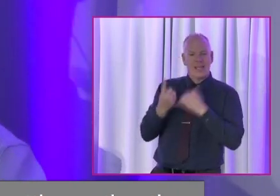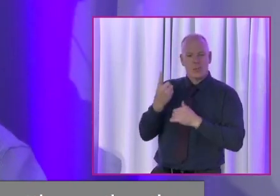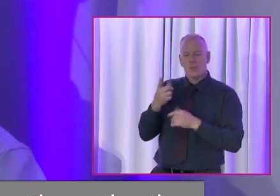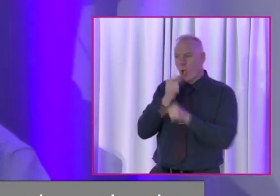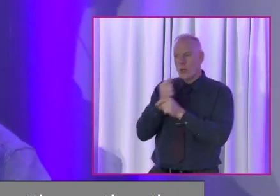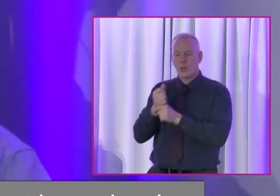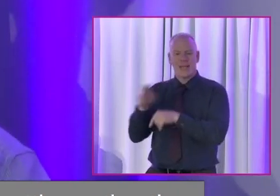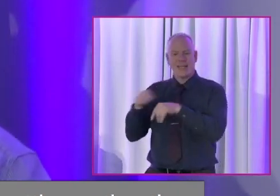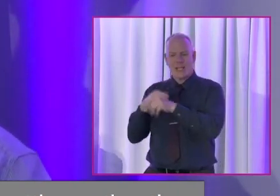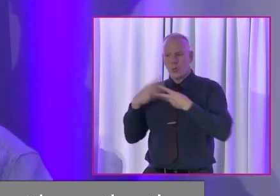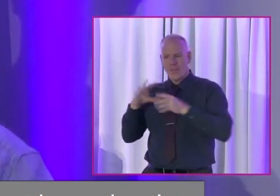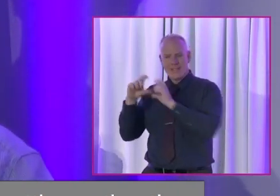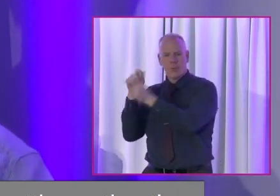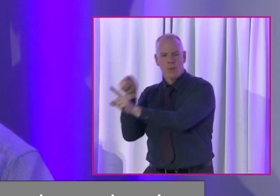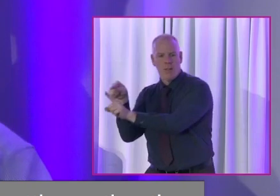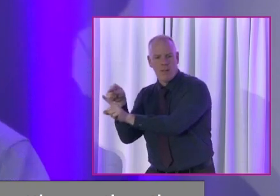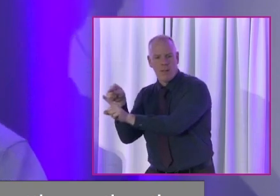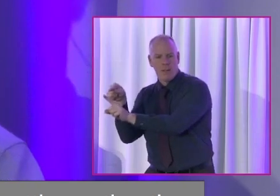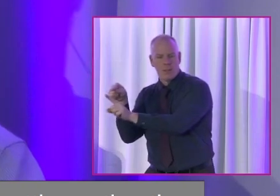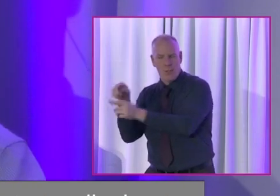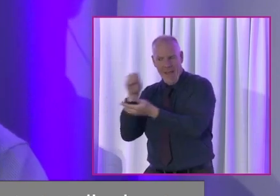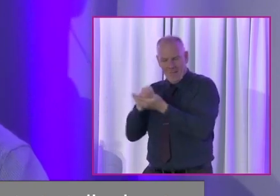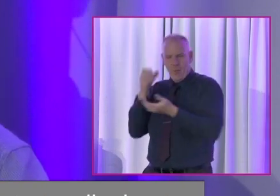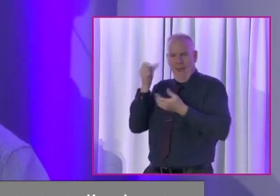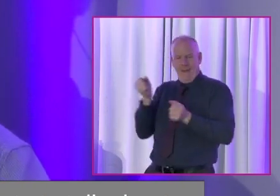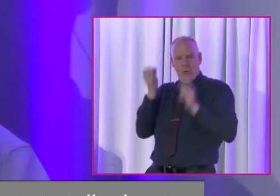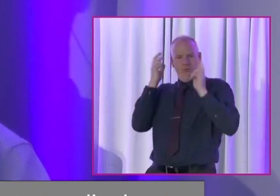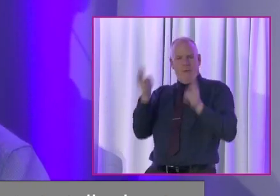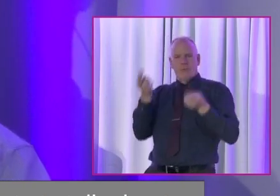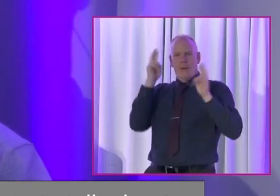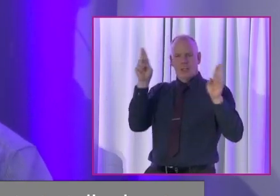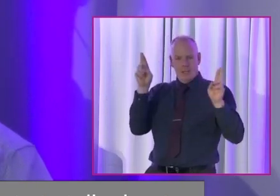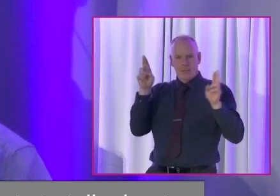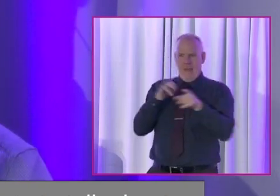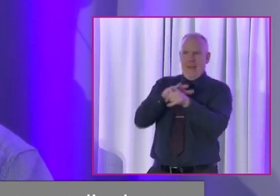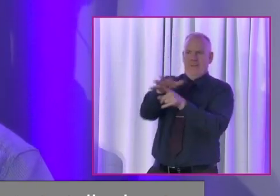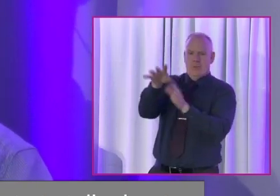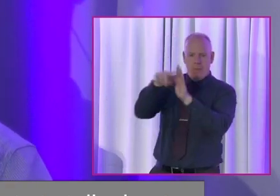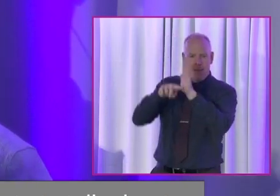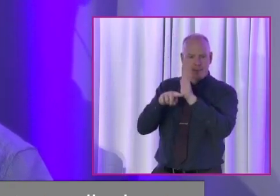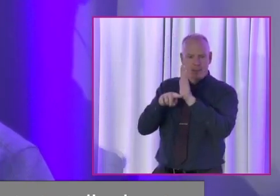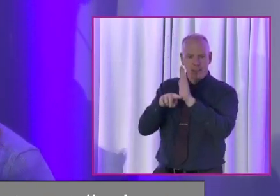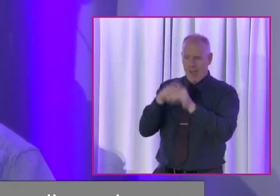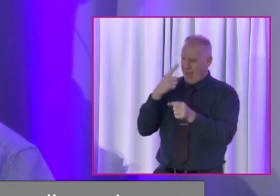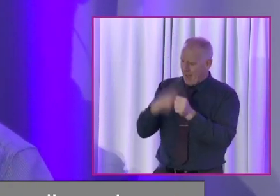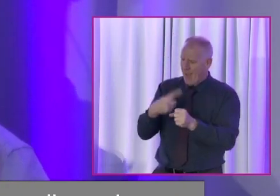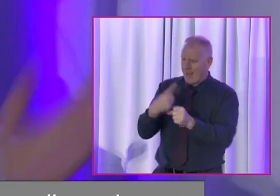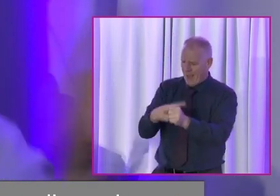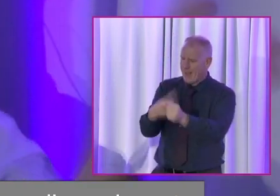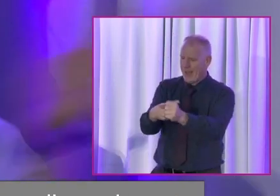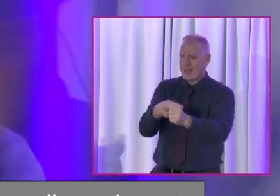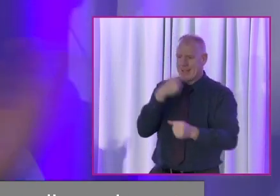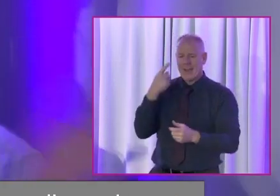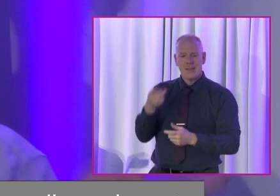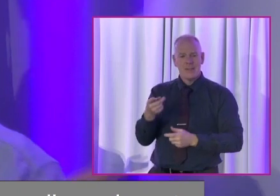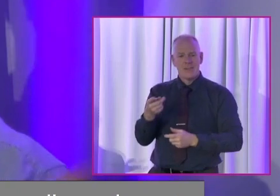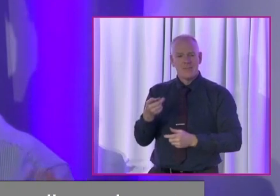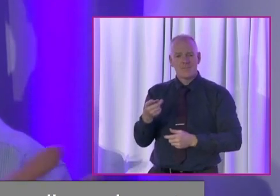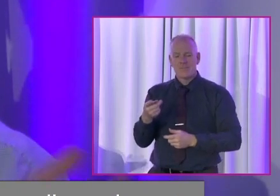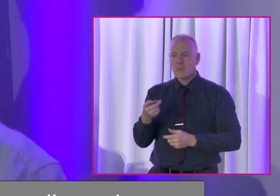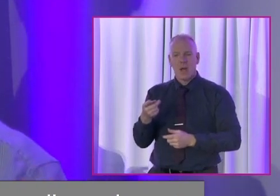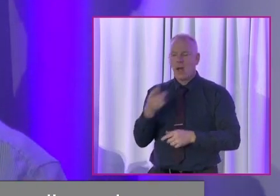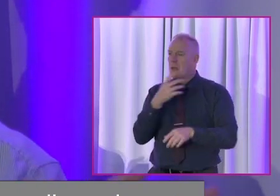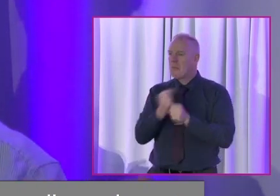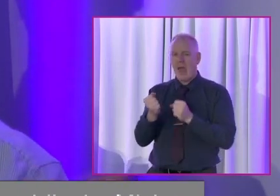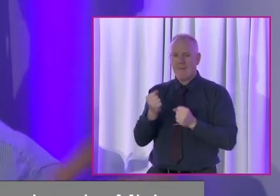Again, you have to have, you have to have people driving policy. I keep saying it again and again and again. And Mick's saying, I don't get down